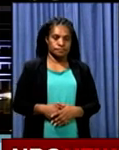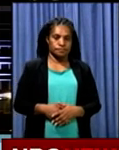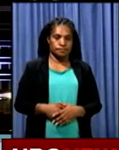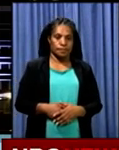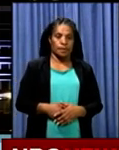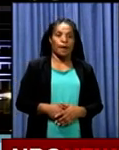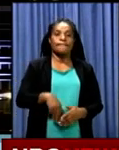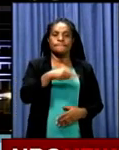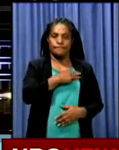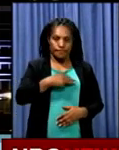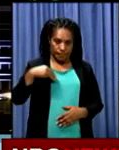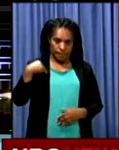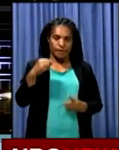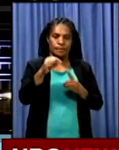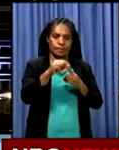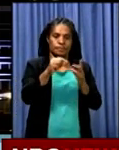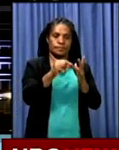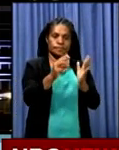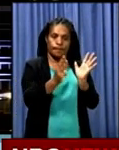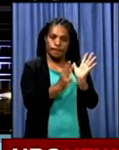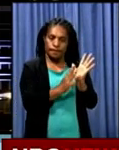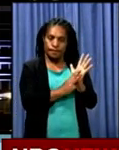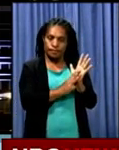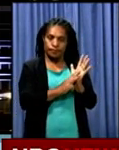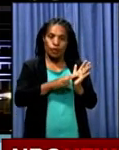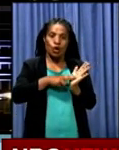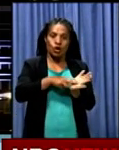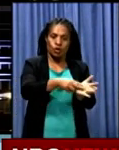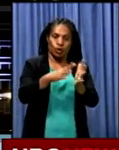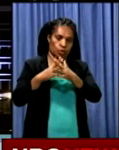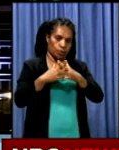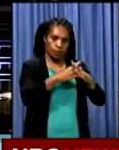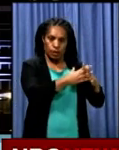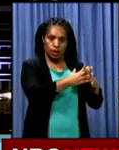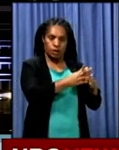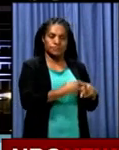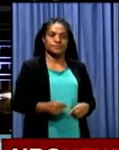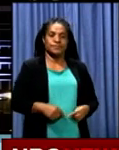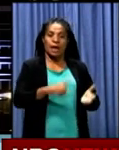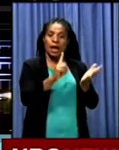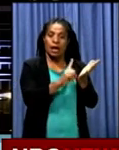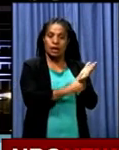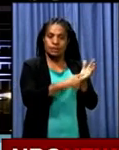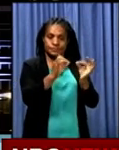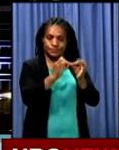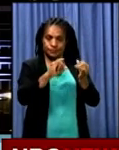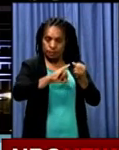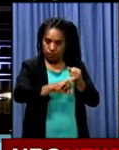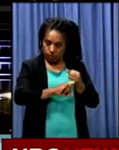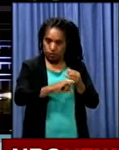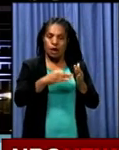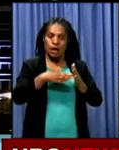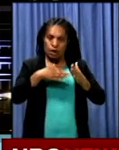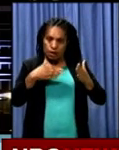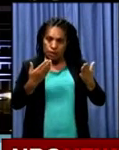The member for Moresby Northwest, Lohia Boy Samuel, and his protocol officer, Fabian Herra, appeared at the Boygani